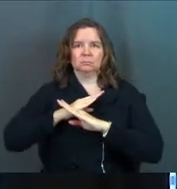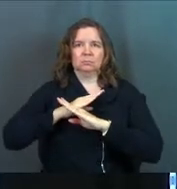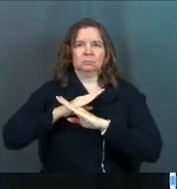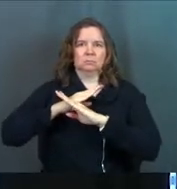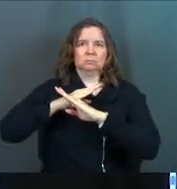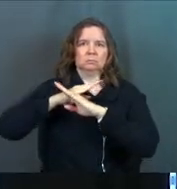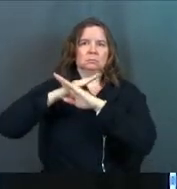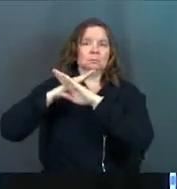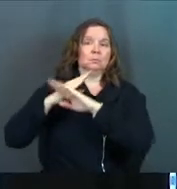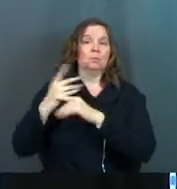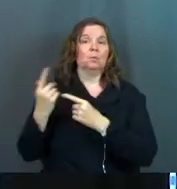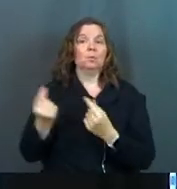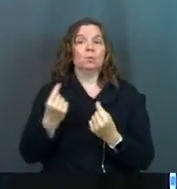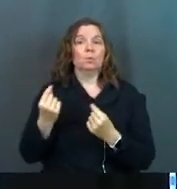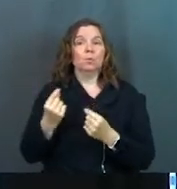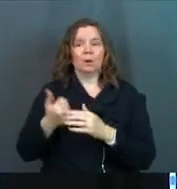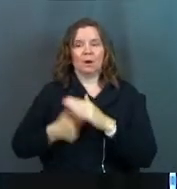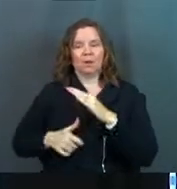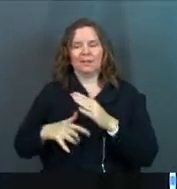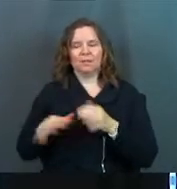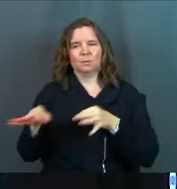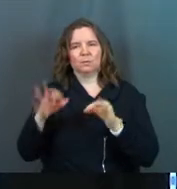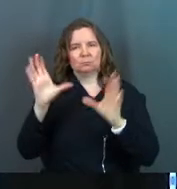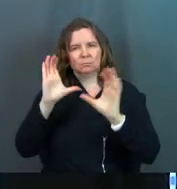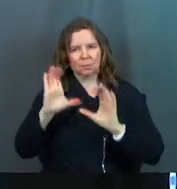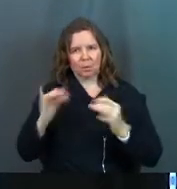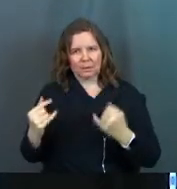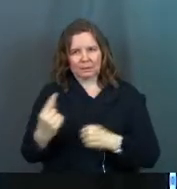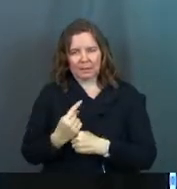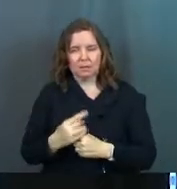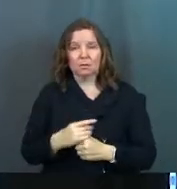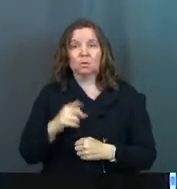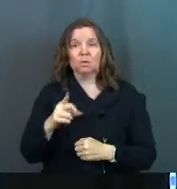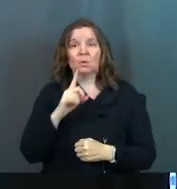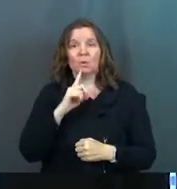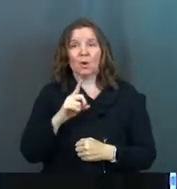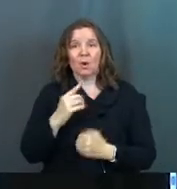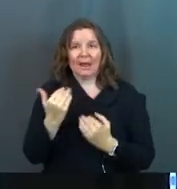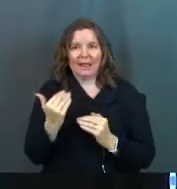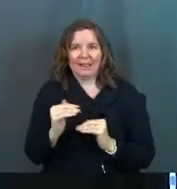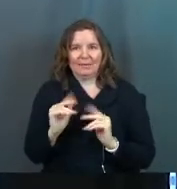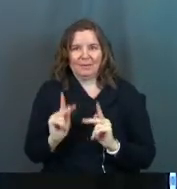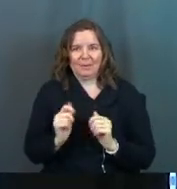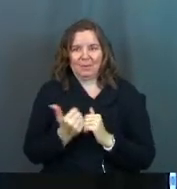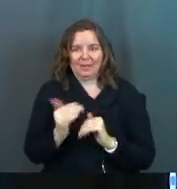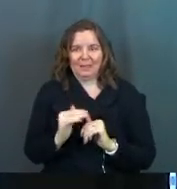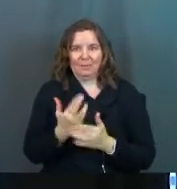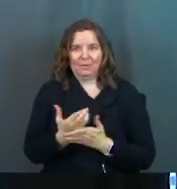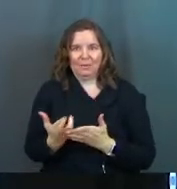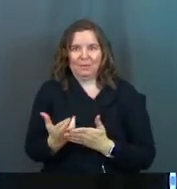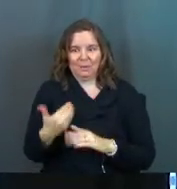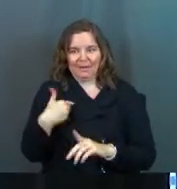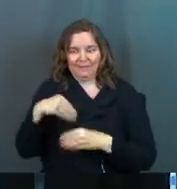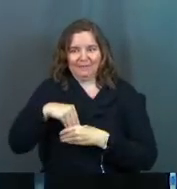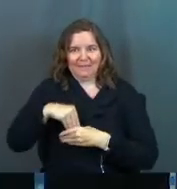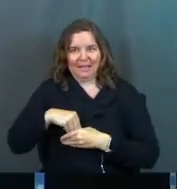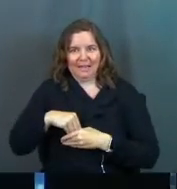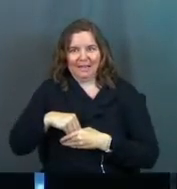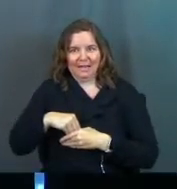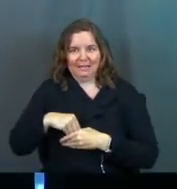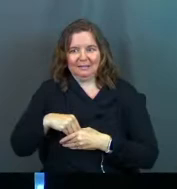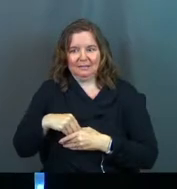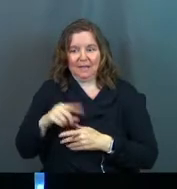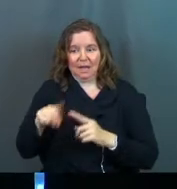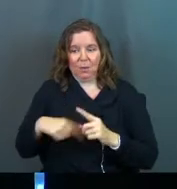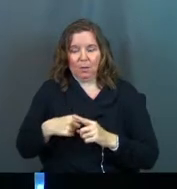you will end up doing, and what undergirds this, and we're going to explore this today, is you are a finite person with limited resources. And